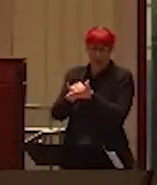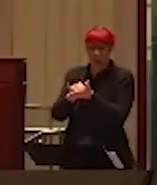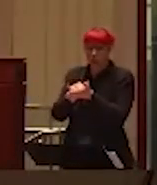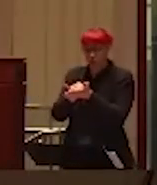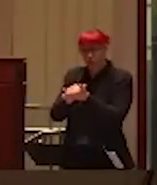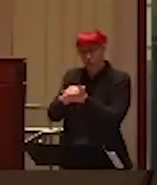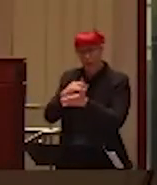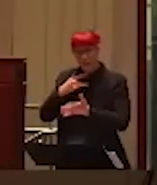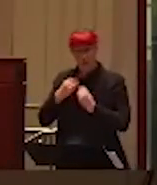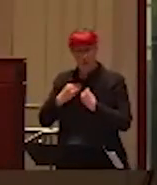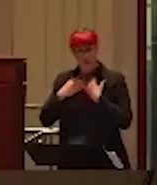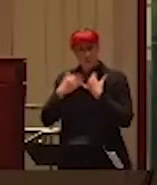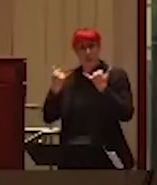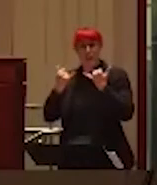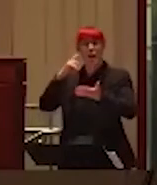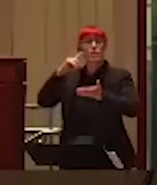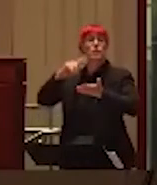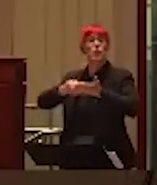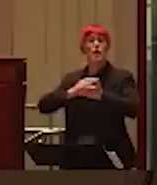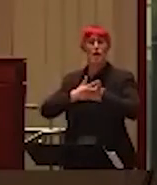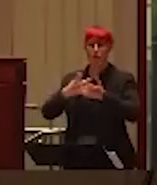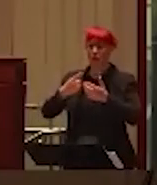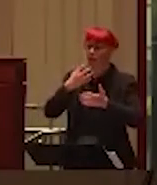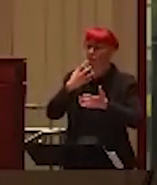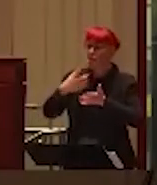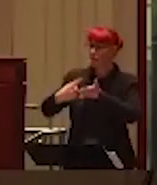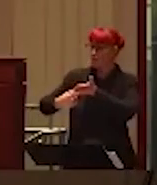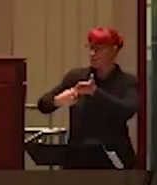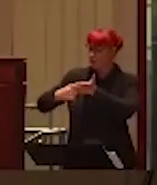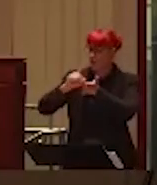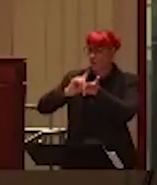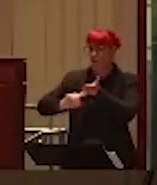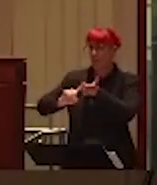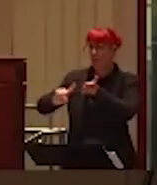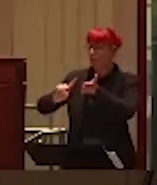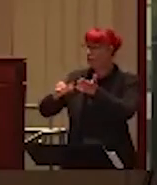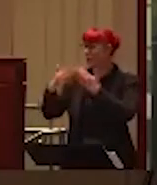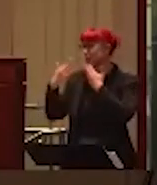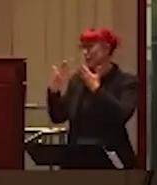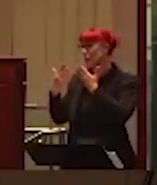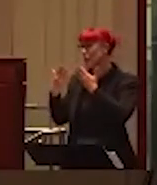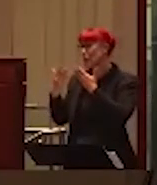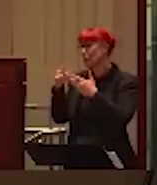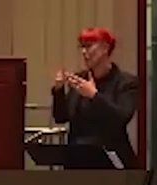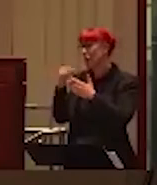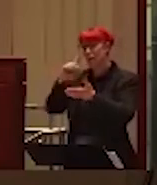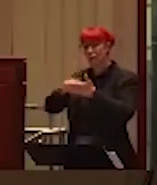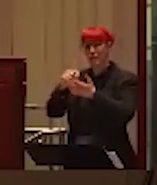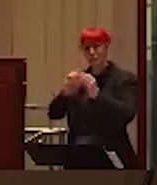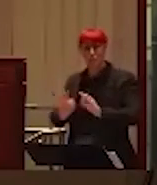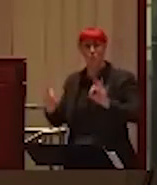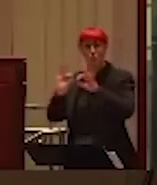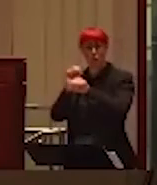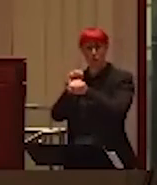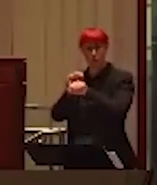controversial research and there is a prize, you know, coming with this. So it's very, very important. Thank you so much. And I would